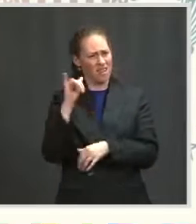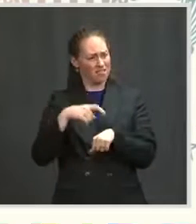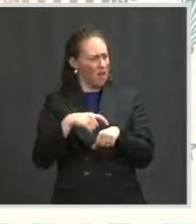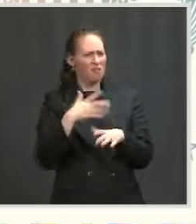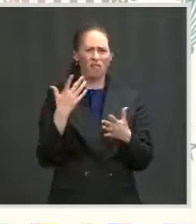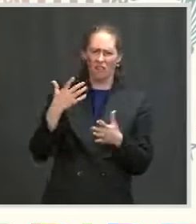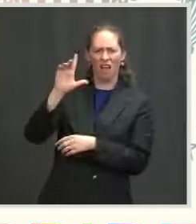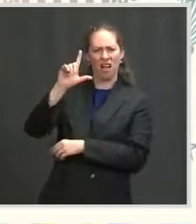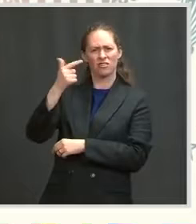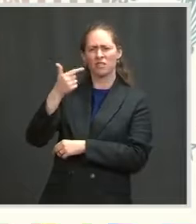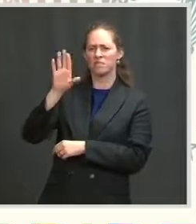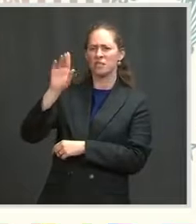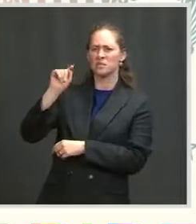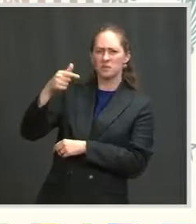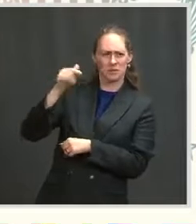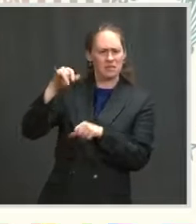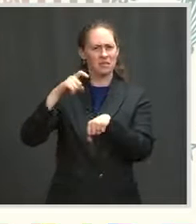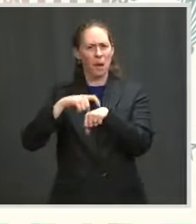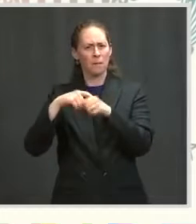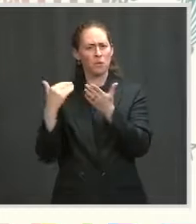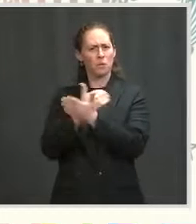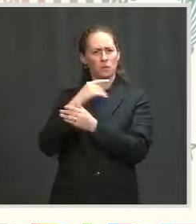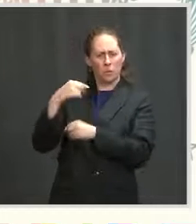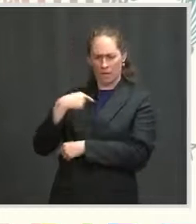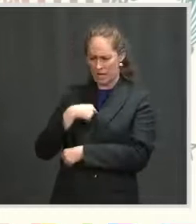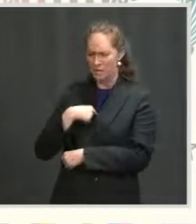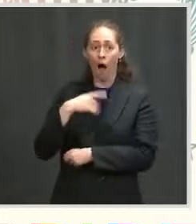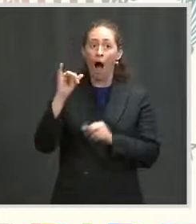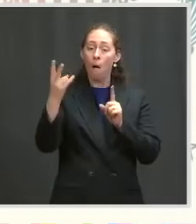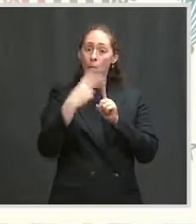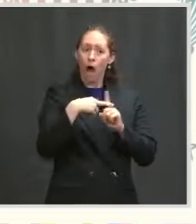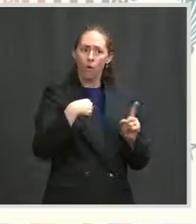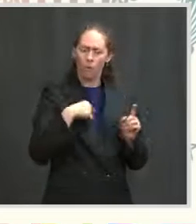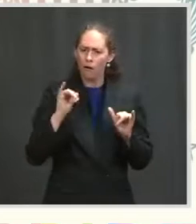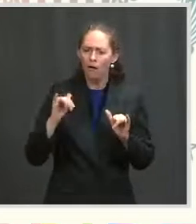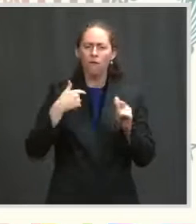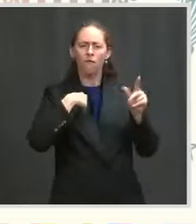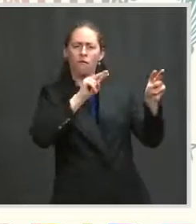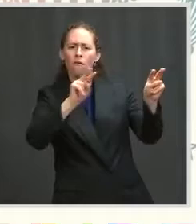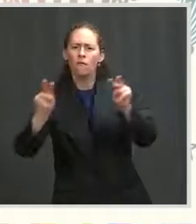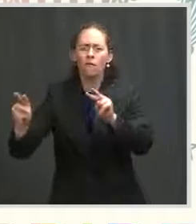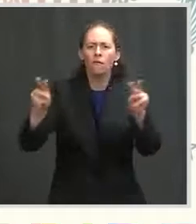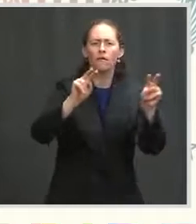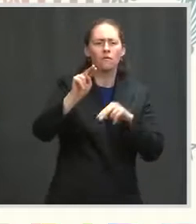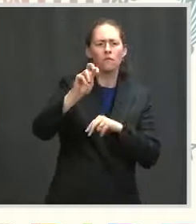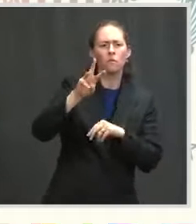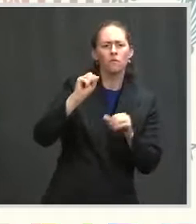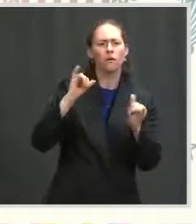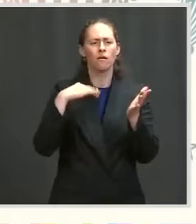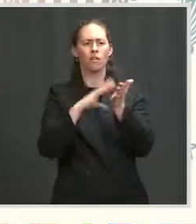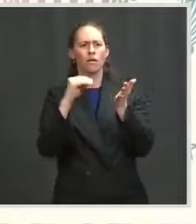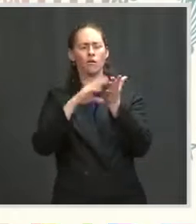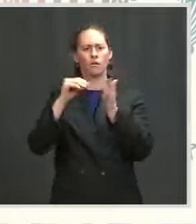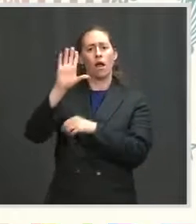any of this had anything to do with me. But I watched the news and I learned. I learned that being LGBTQ plus